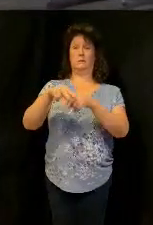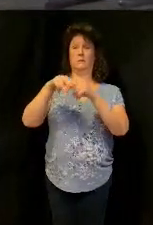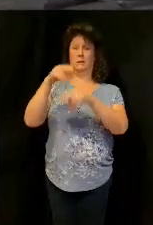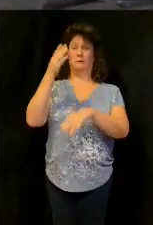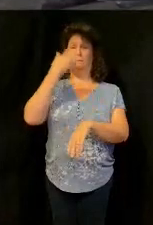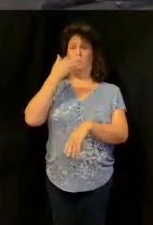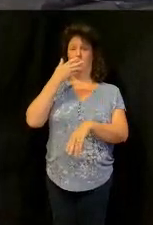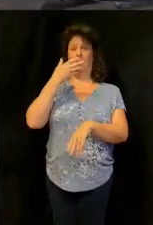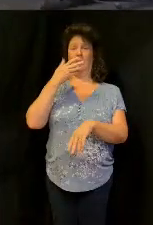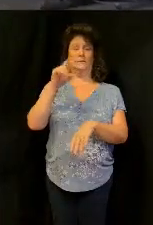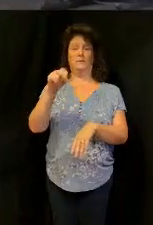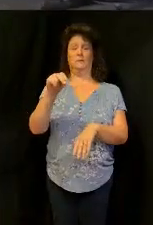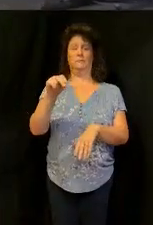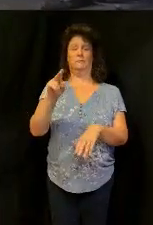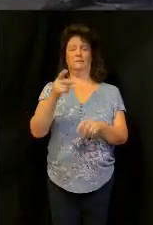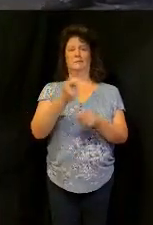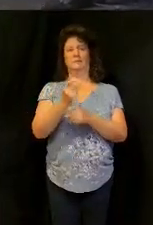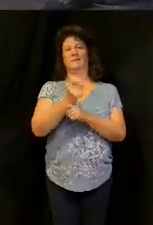amens.